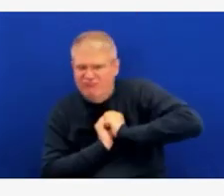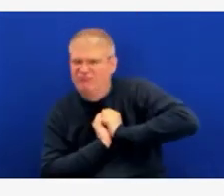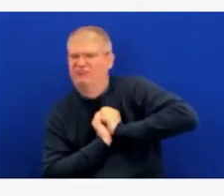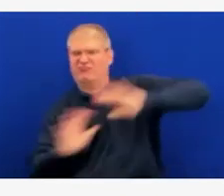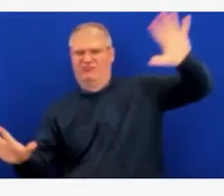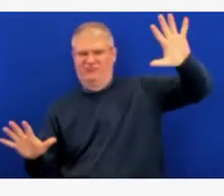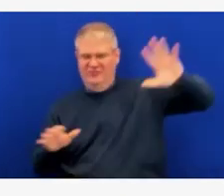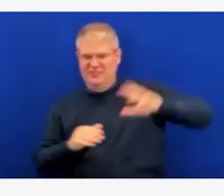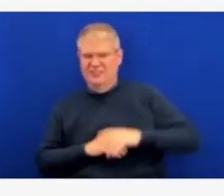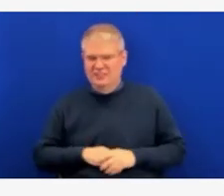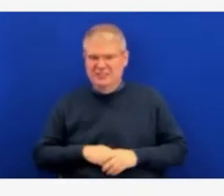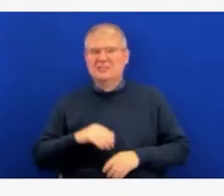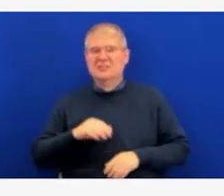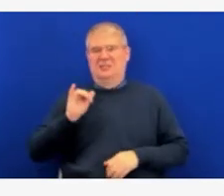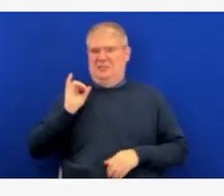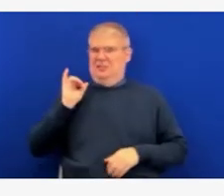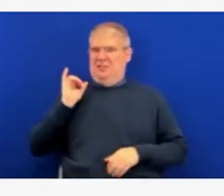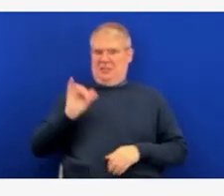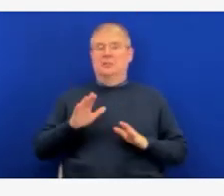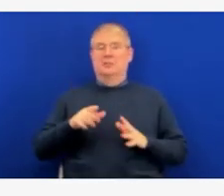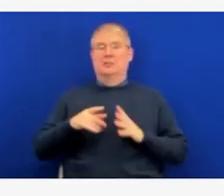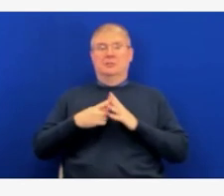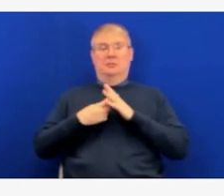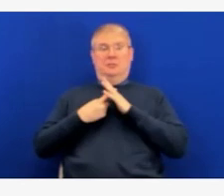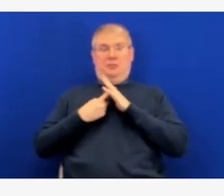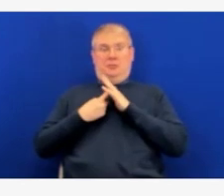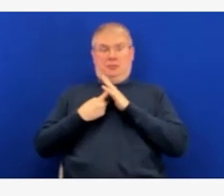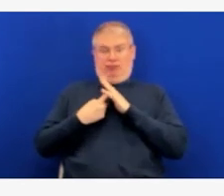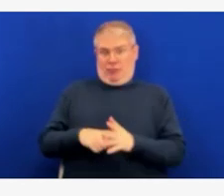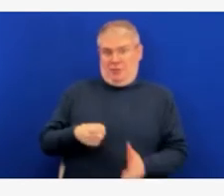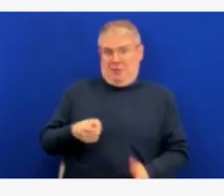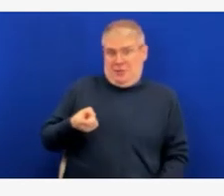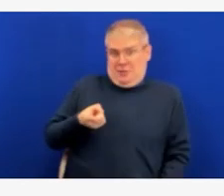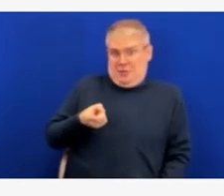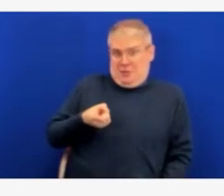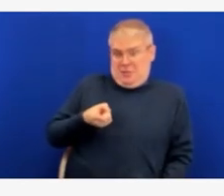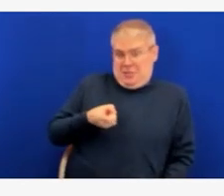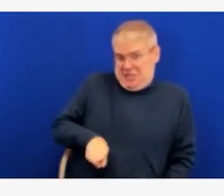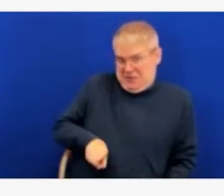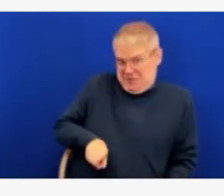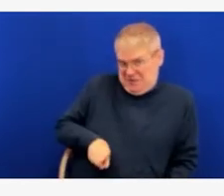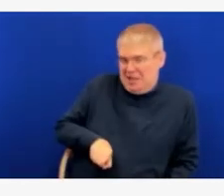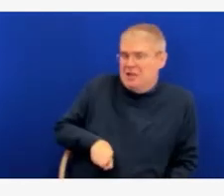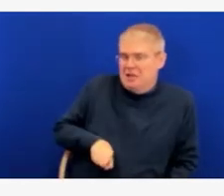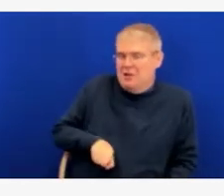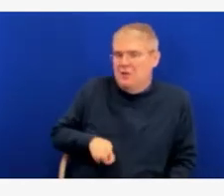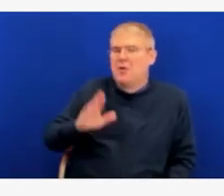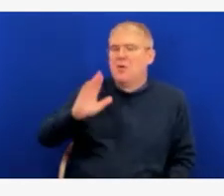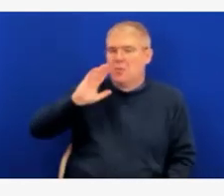minimum shipments of 100 doses. And so providers will be able to order those directly.